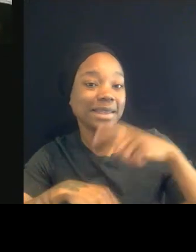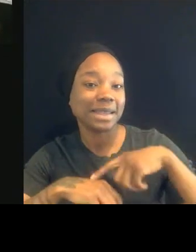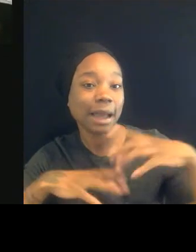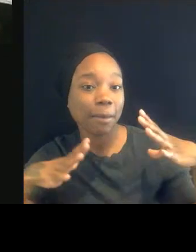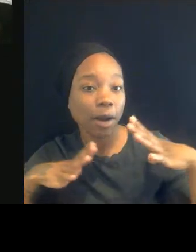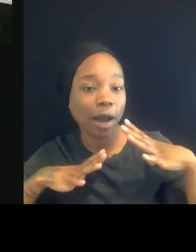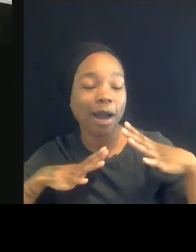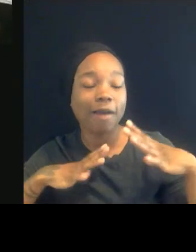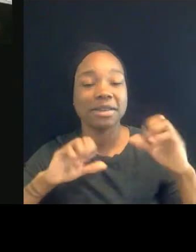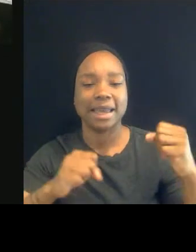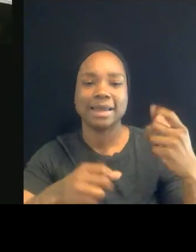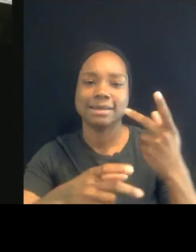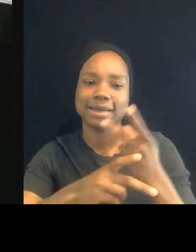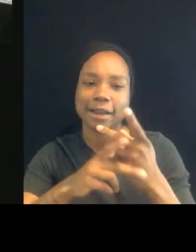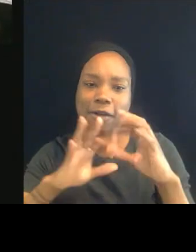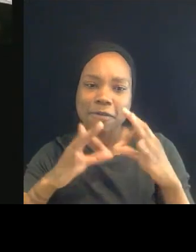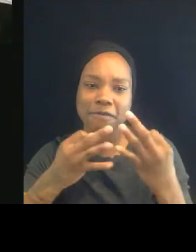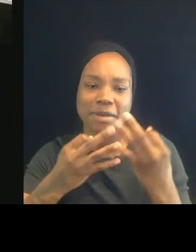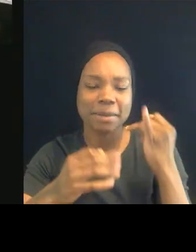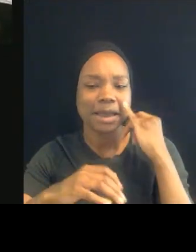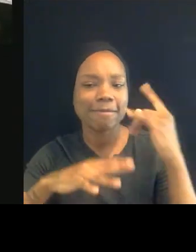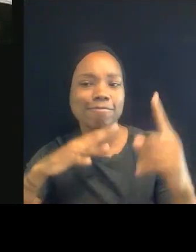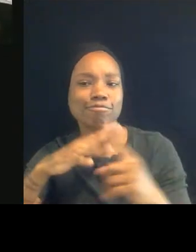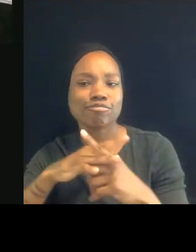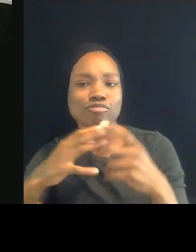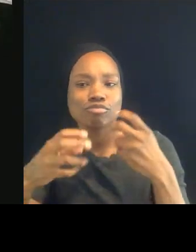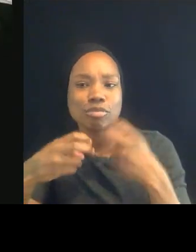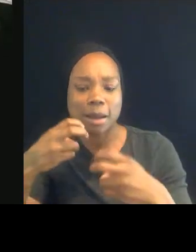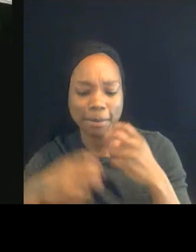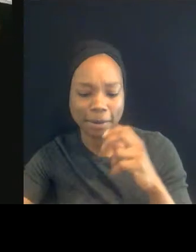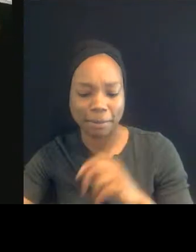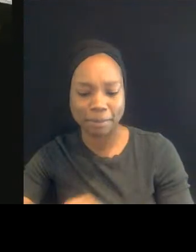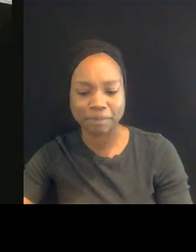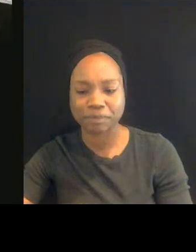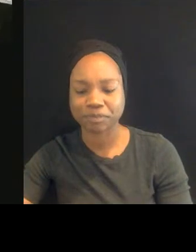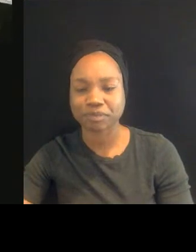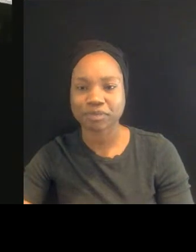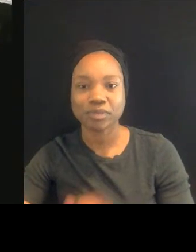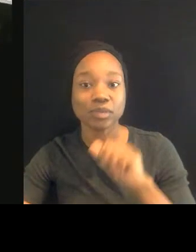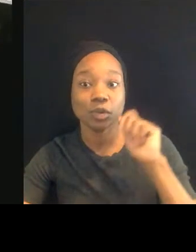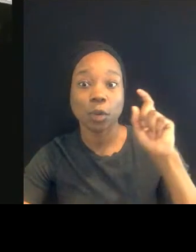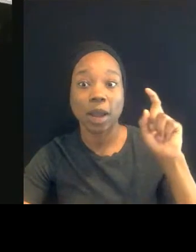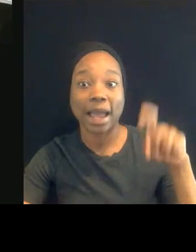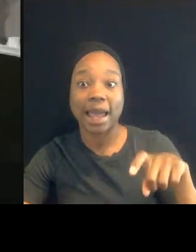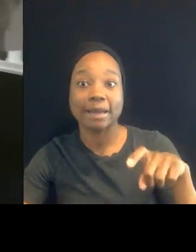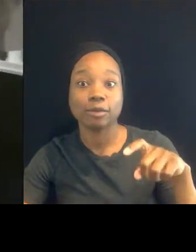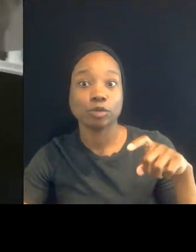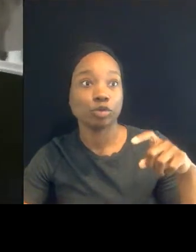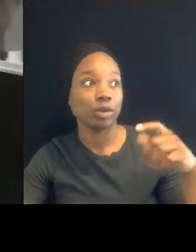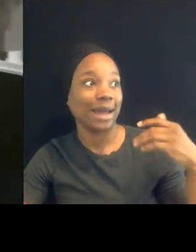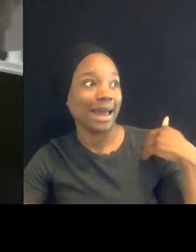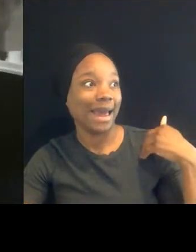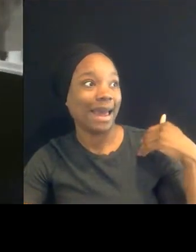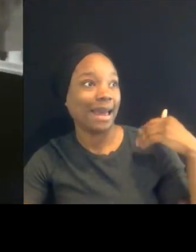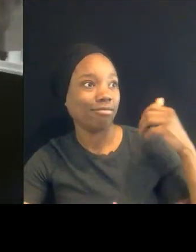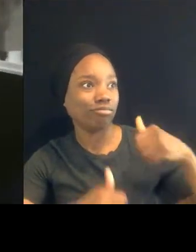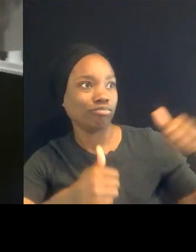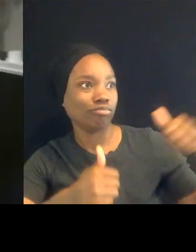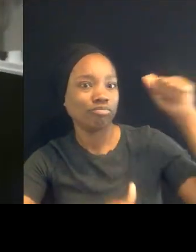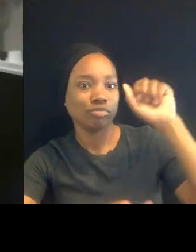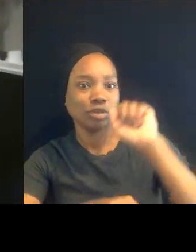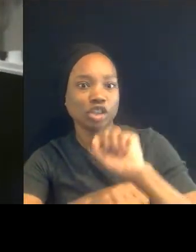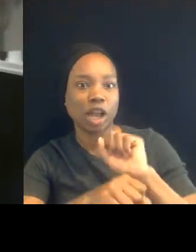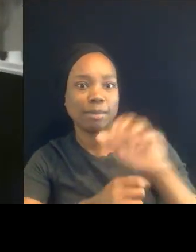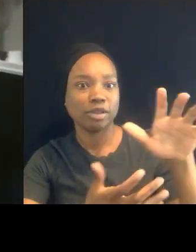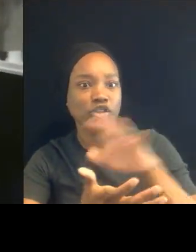that you wouldn't have to be, you know, uh, destroyed by your employer. If they wanted to come after you, there